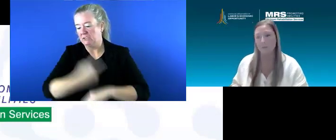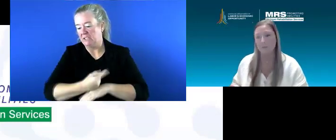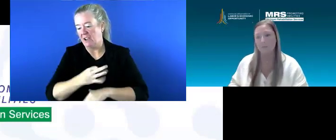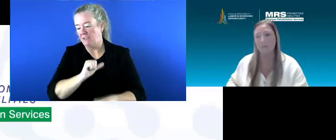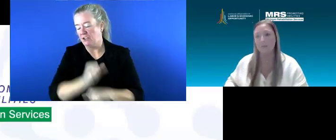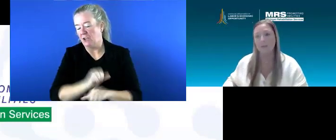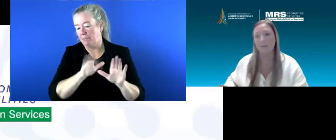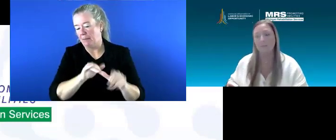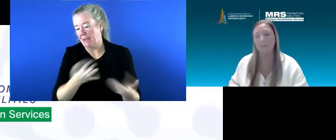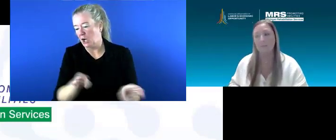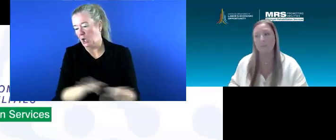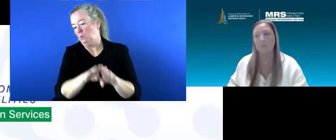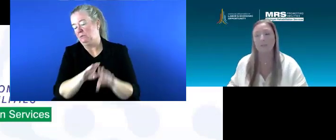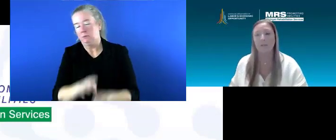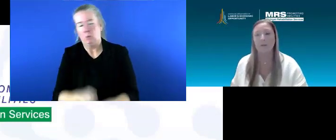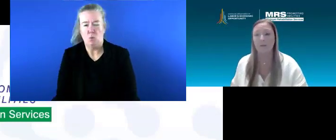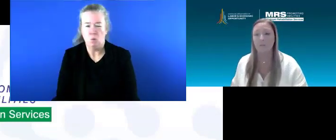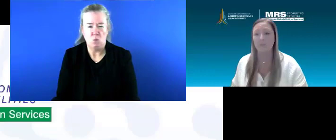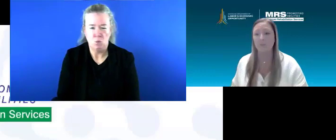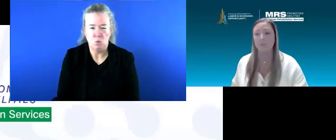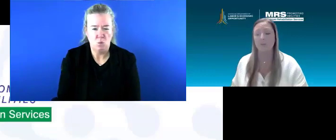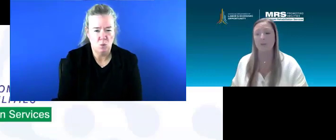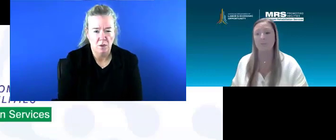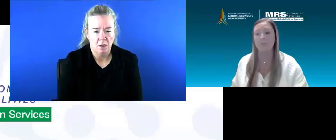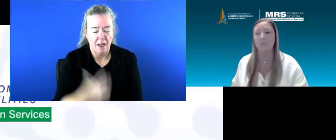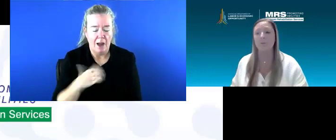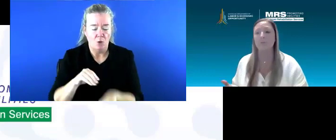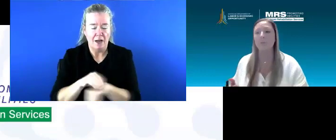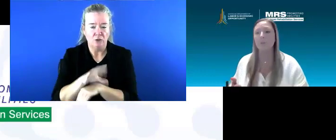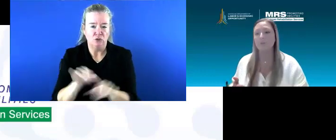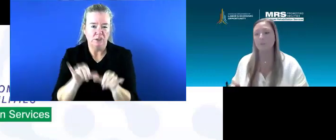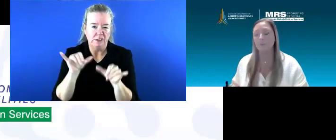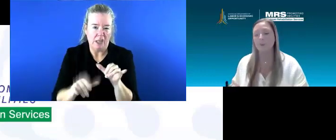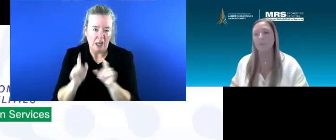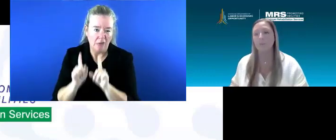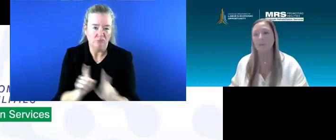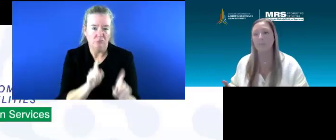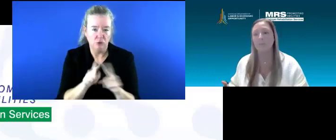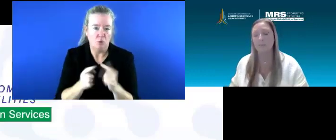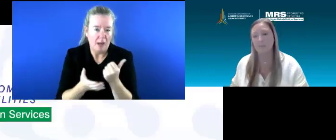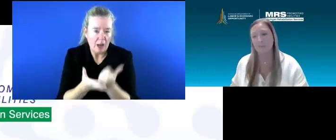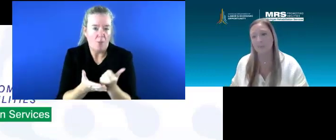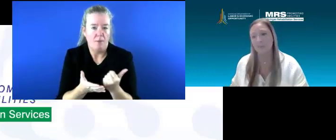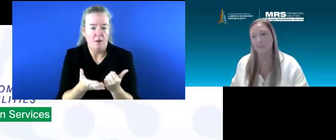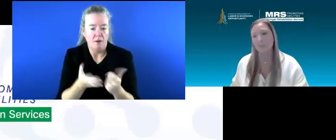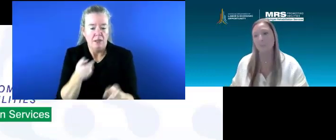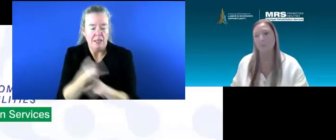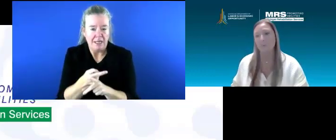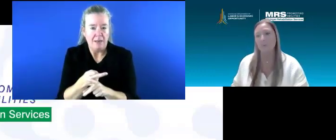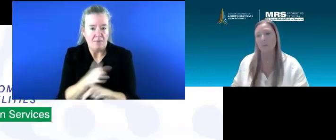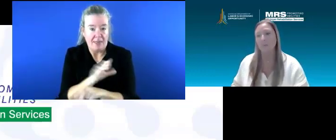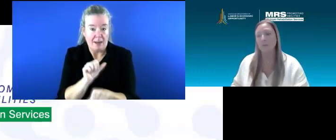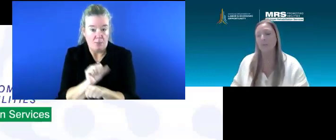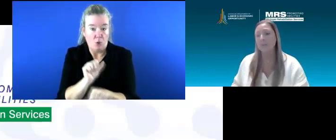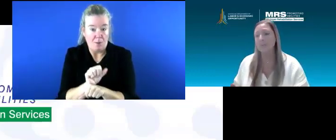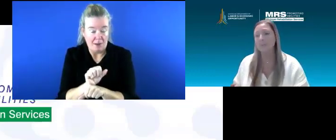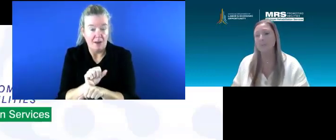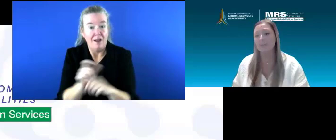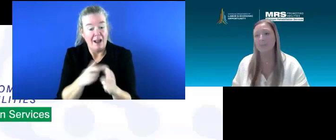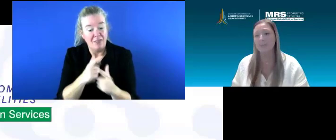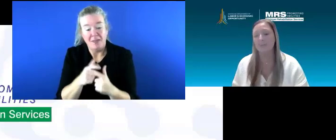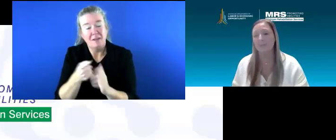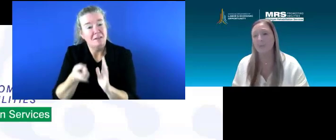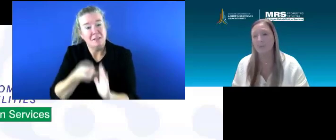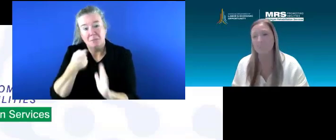There is that, um, there's things that our counselors do afterwards to help them maintain that employment. And then